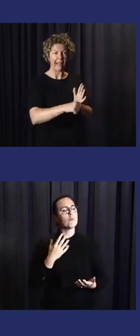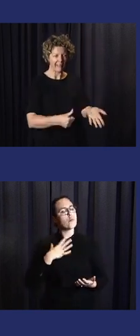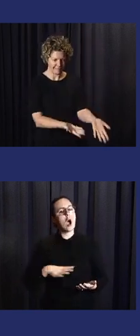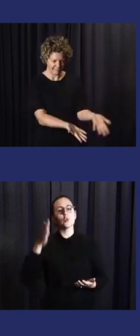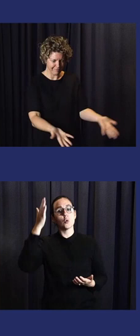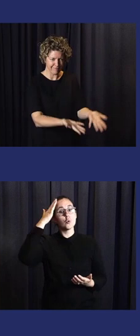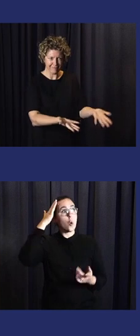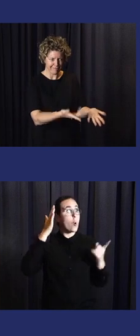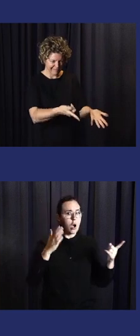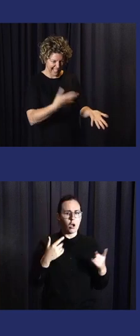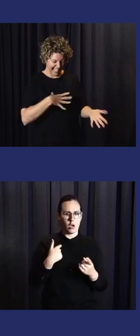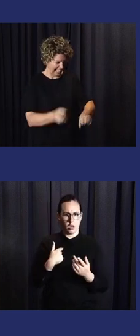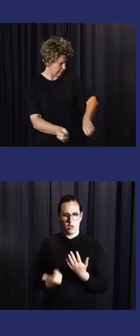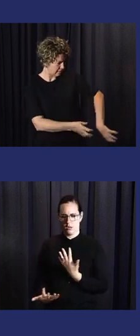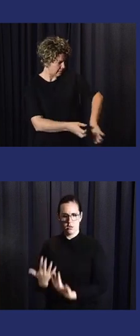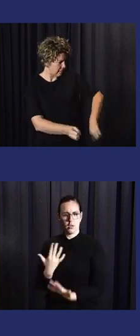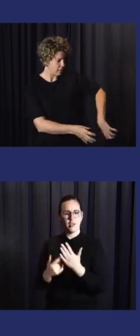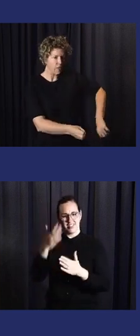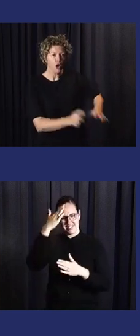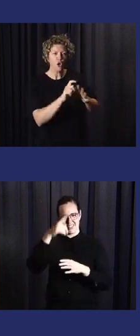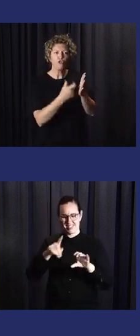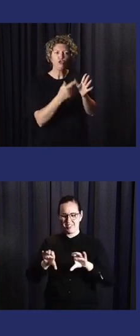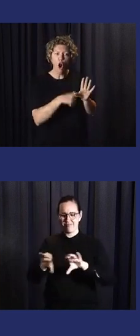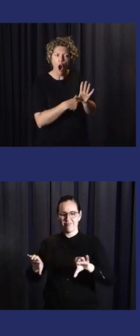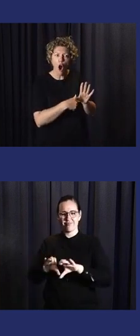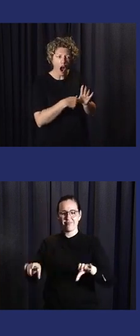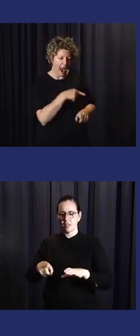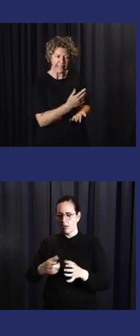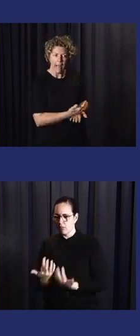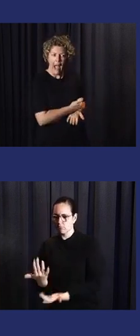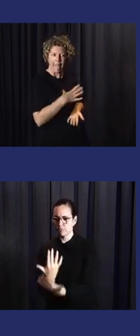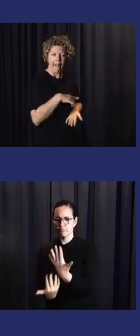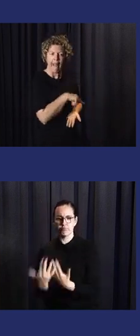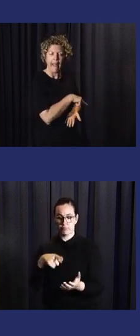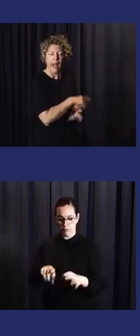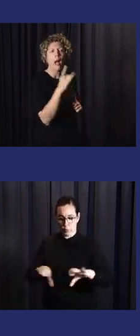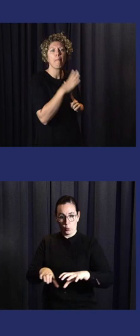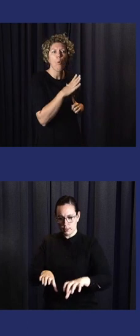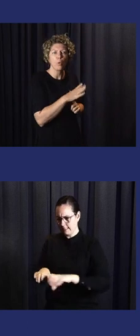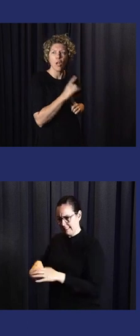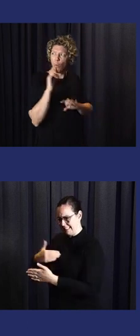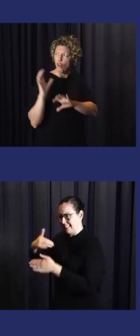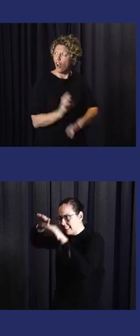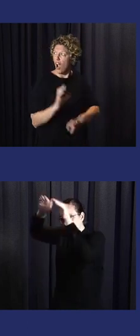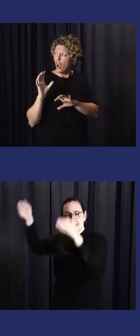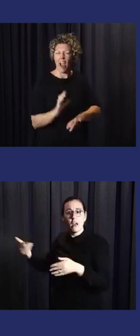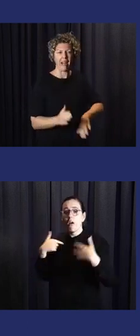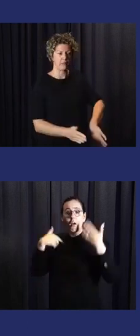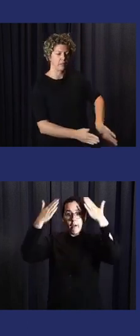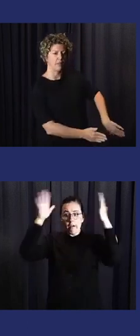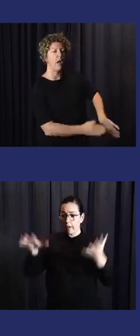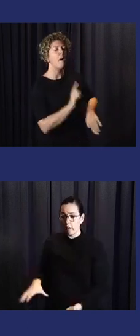income. And so, obviously, you want to collect the firewood and keep it dry because it's your income, it's your economic